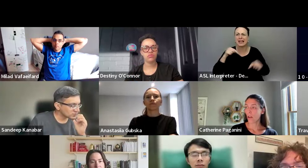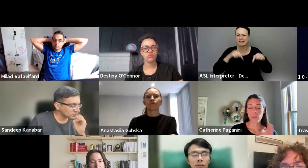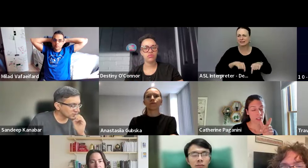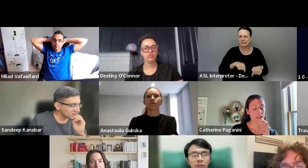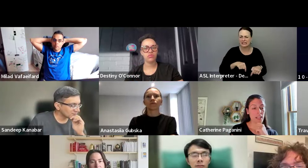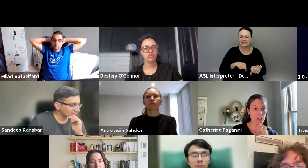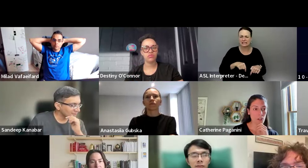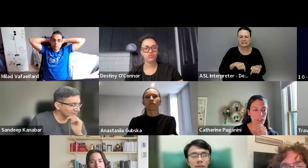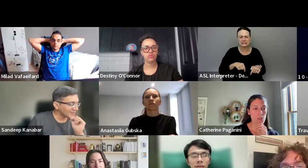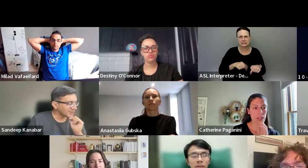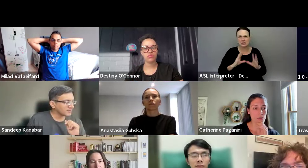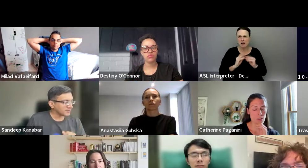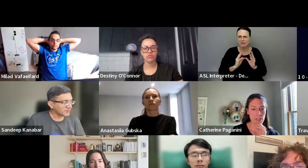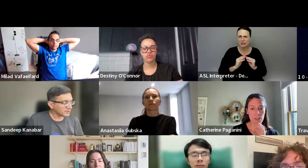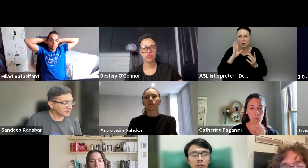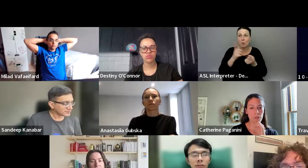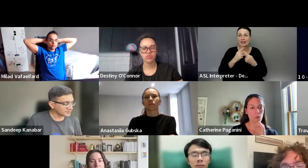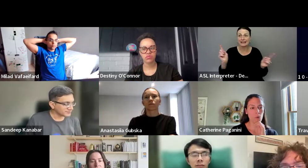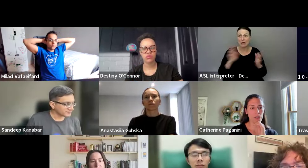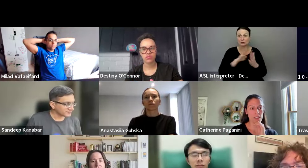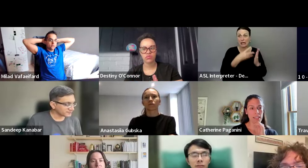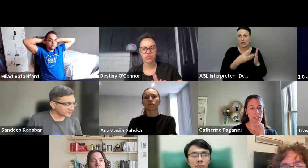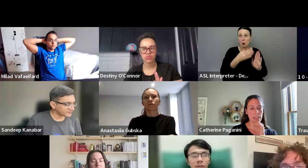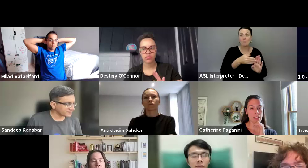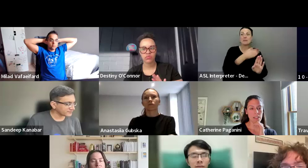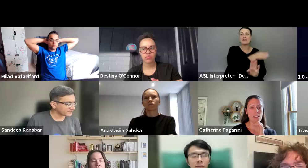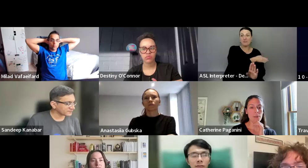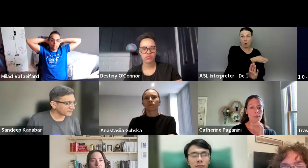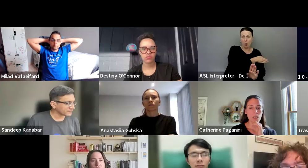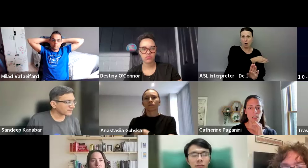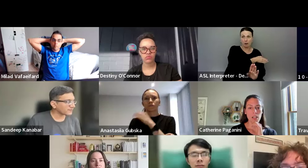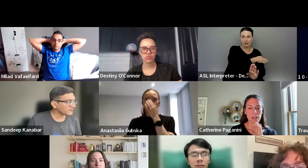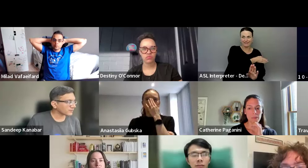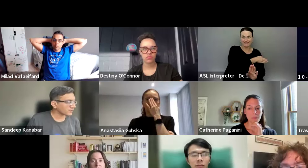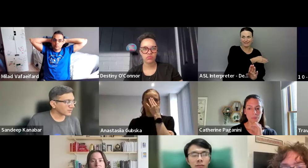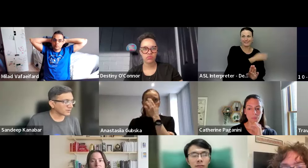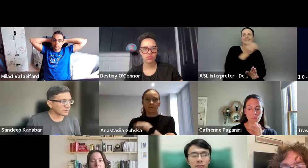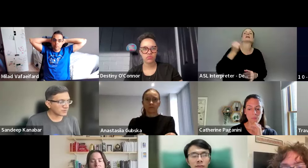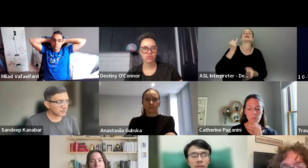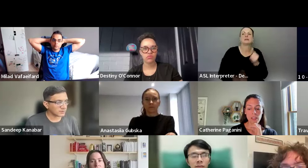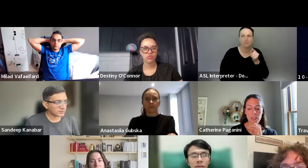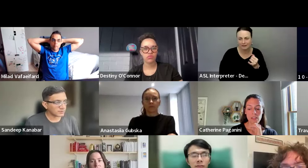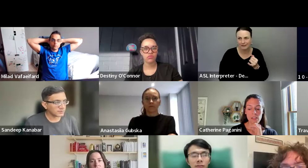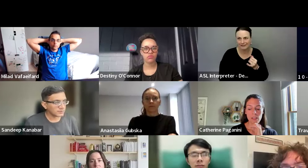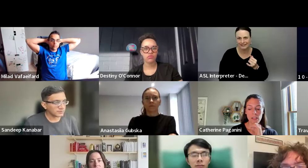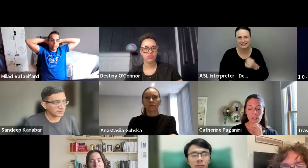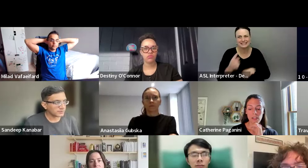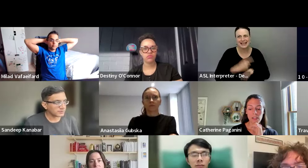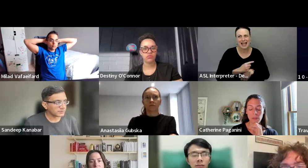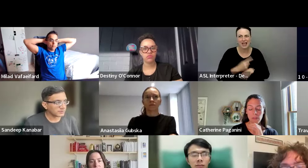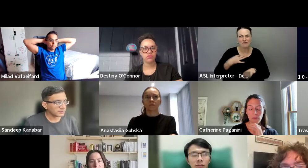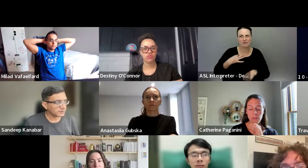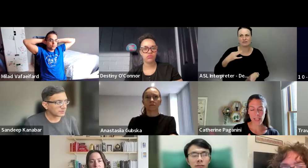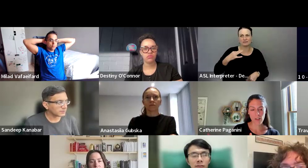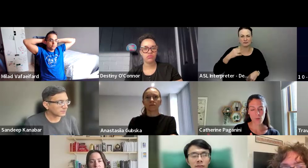Oh, this time they're going to announce the schedule before the deadline is, um, is, uh,